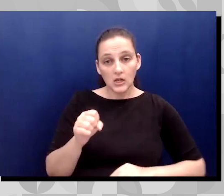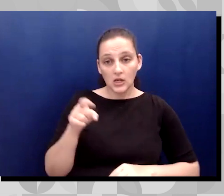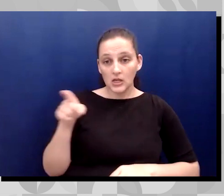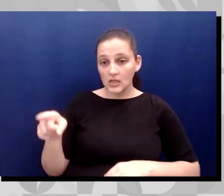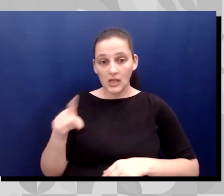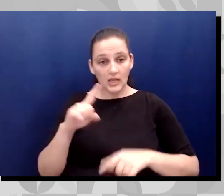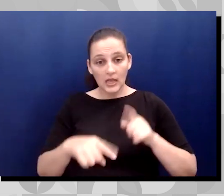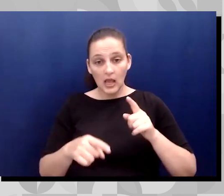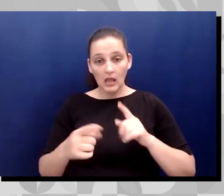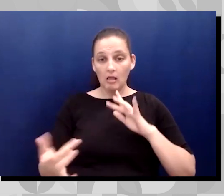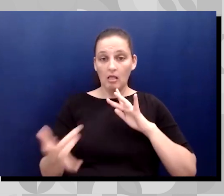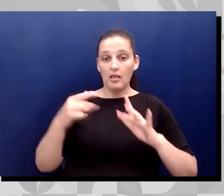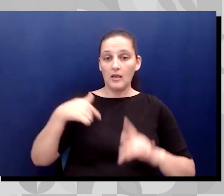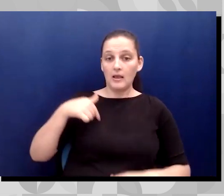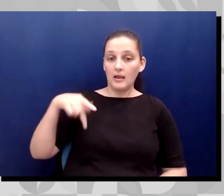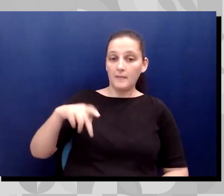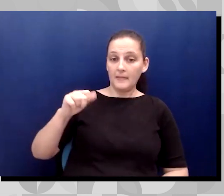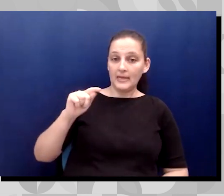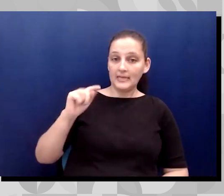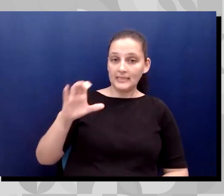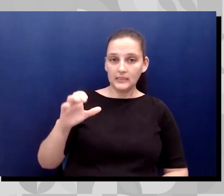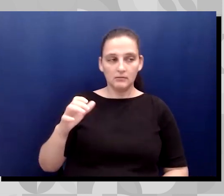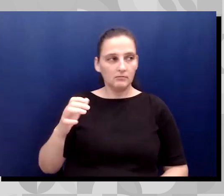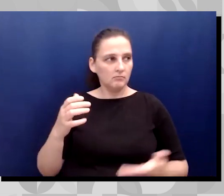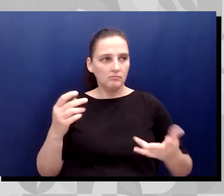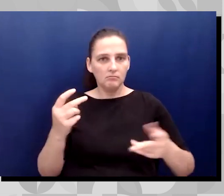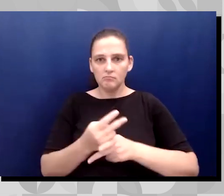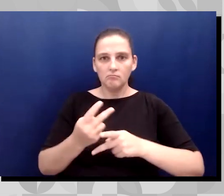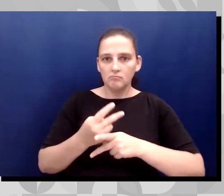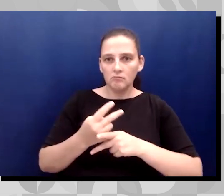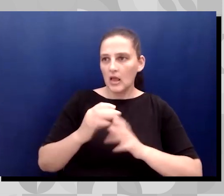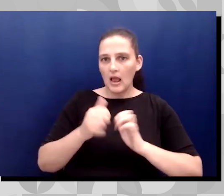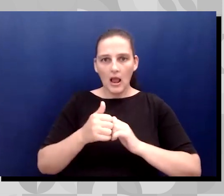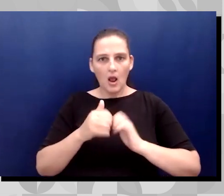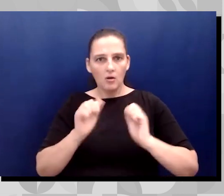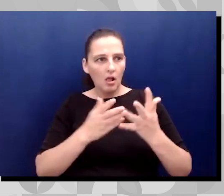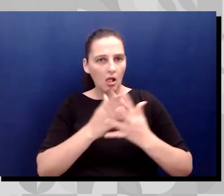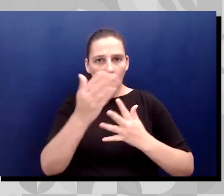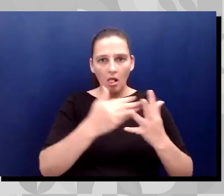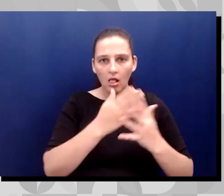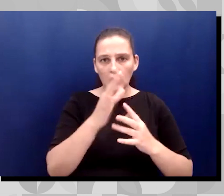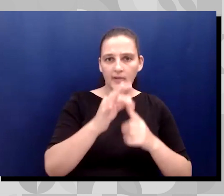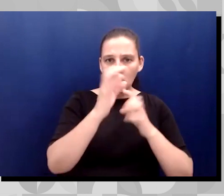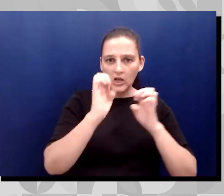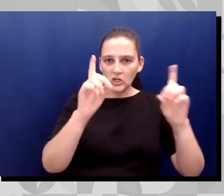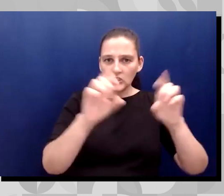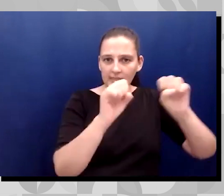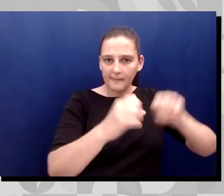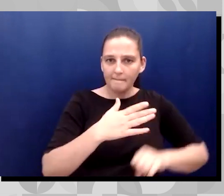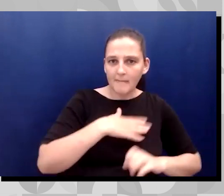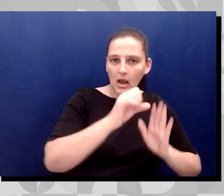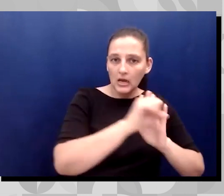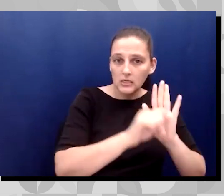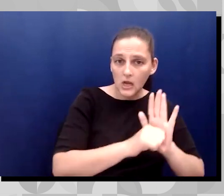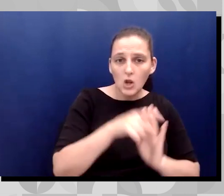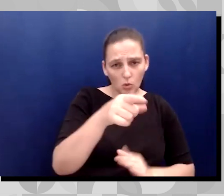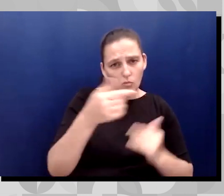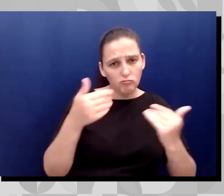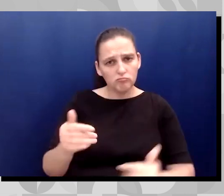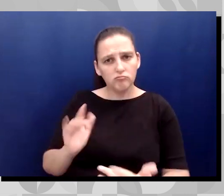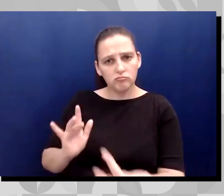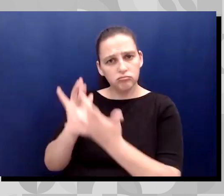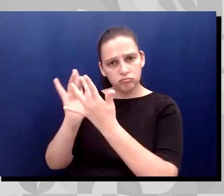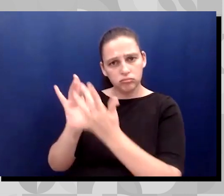information on how to better understand and navigate the special education system, they can also contact their PTI